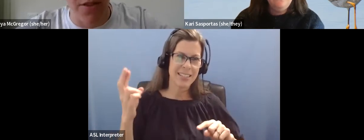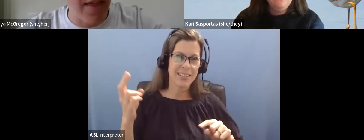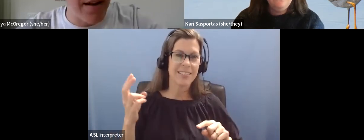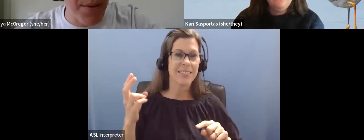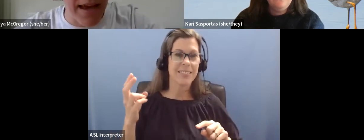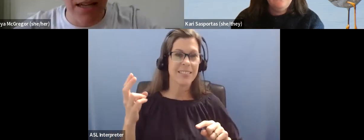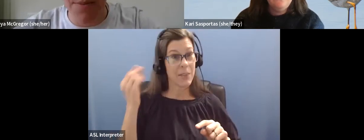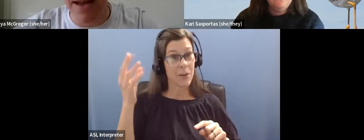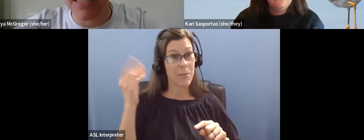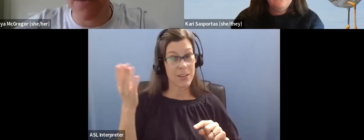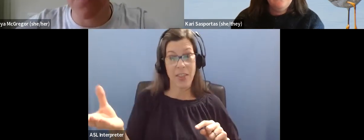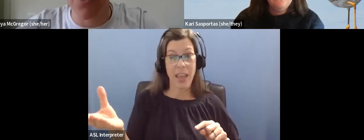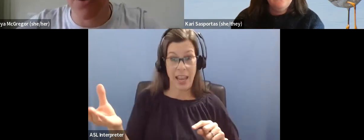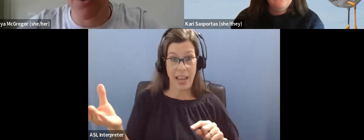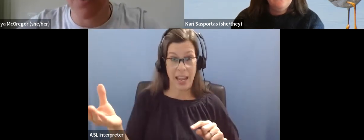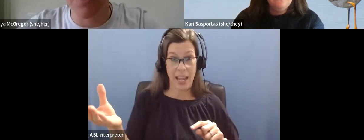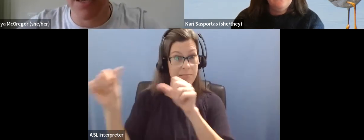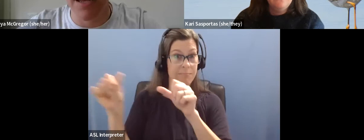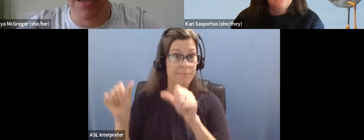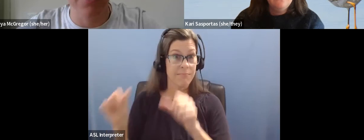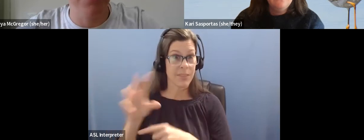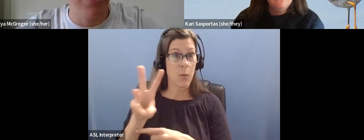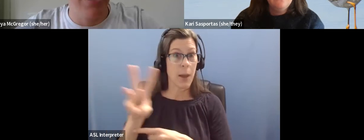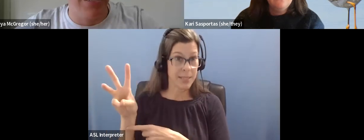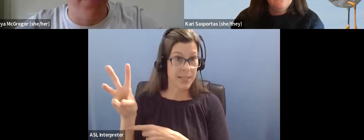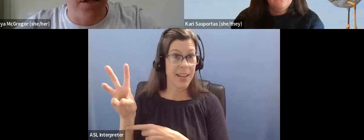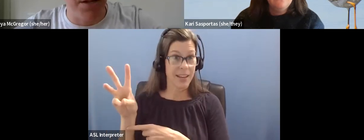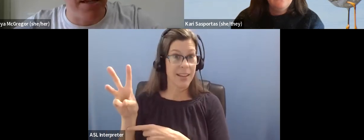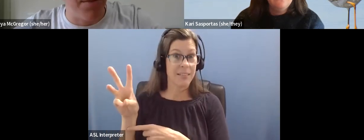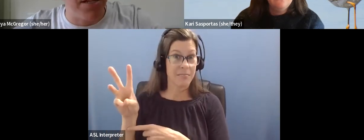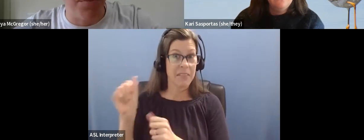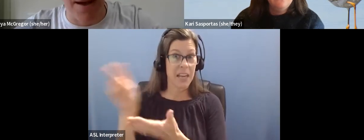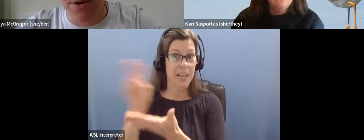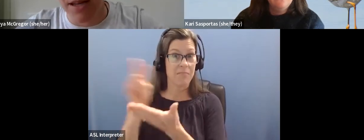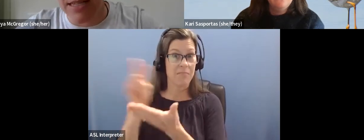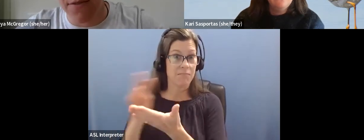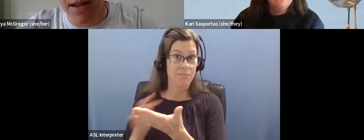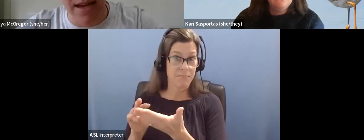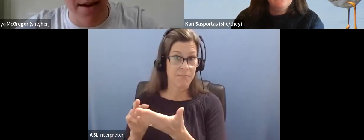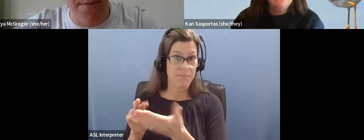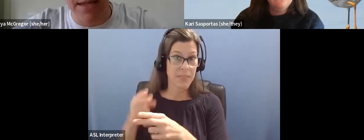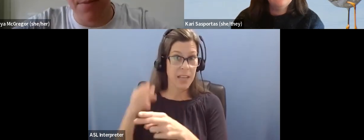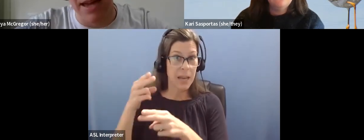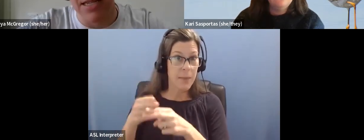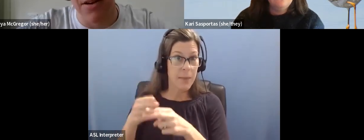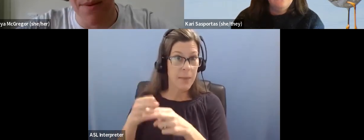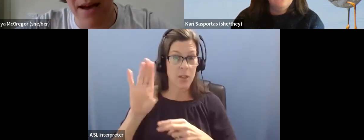on, on that page about safety and birding on our website. And, um, just because I mentioned BIPOC and safety, um, there's a page there about